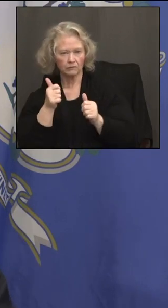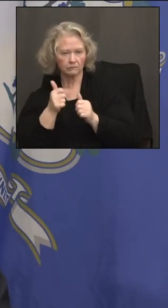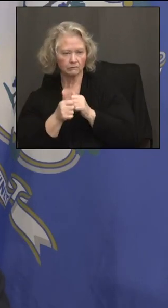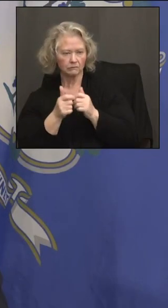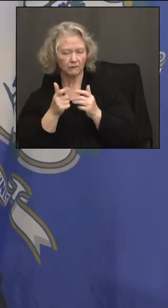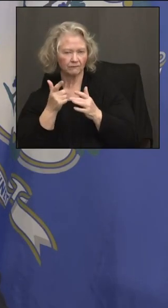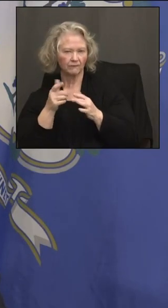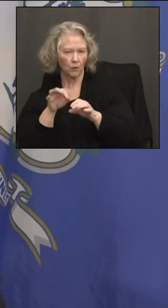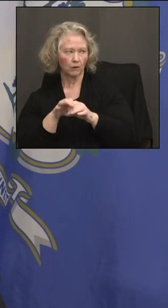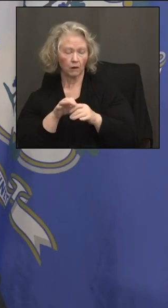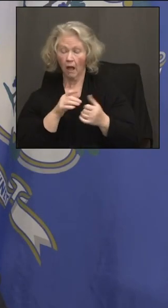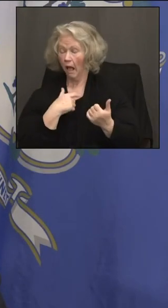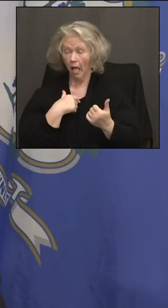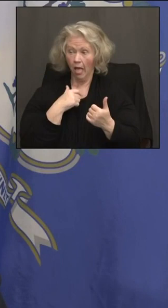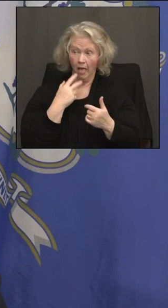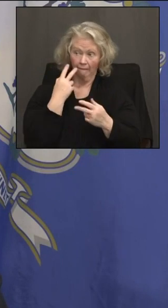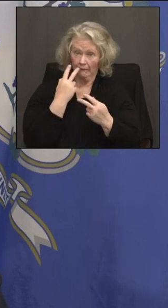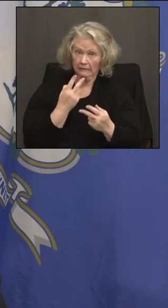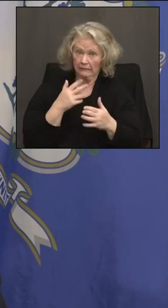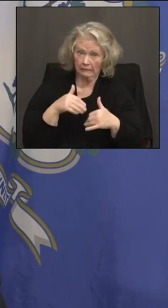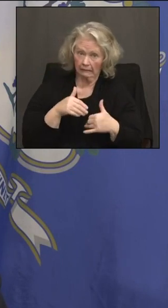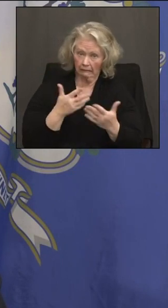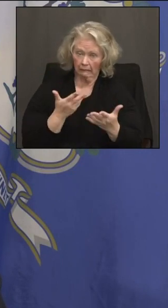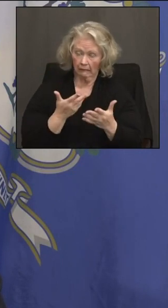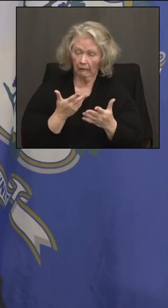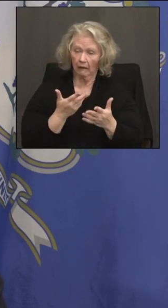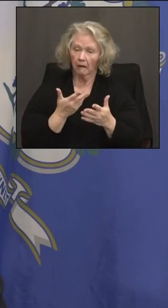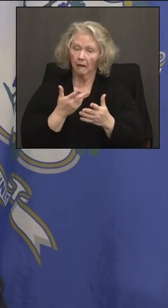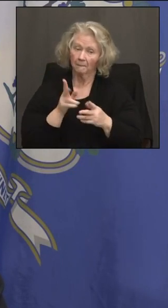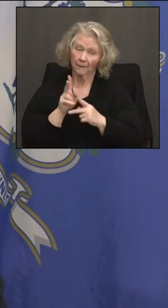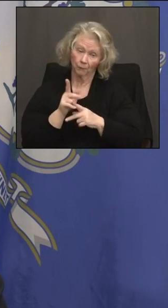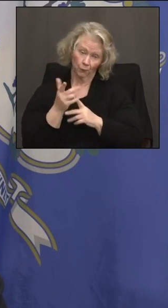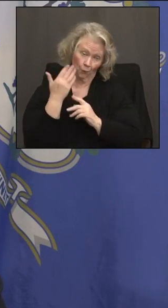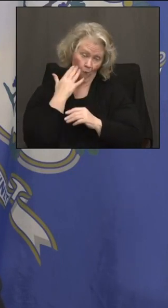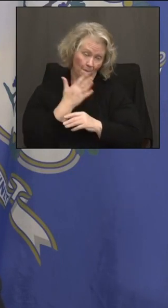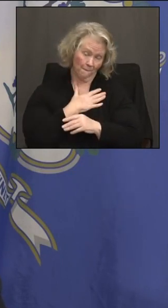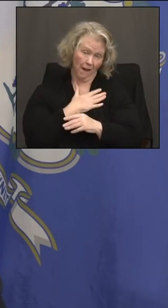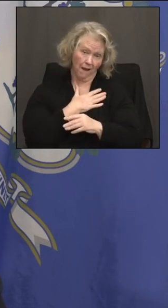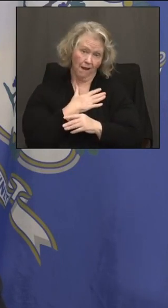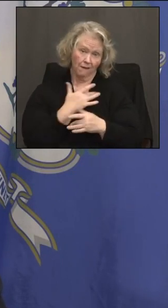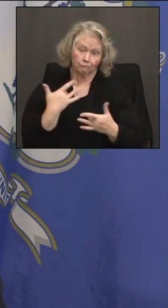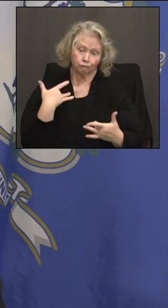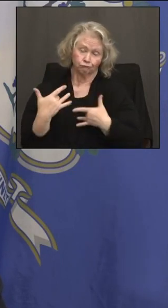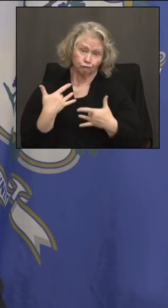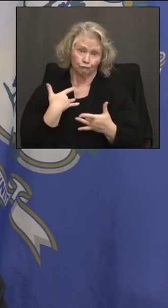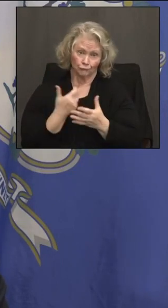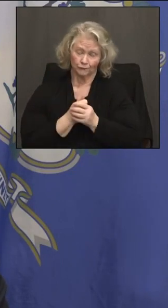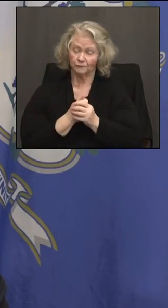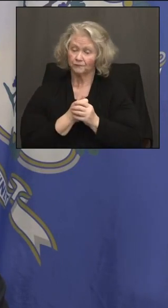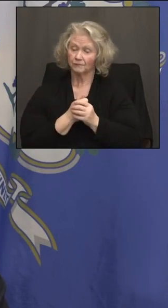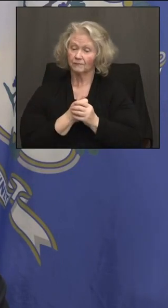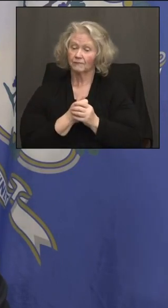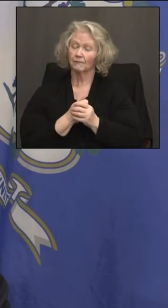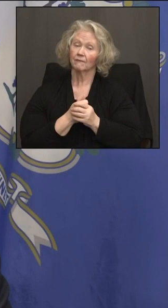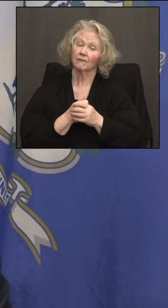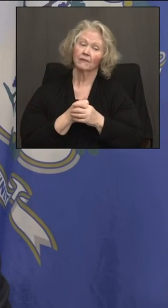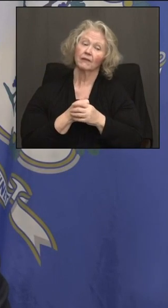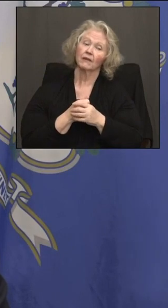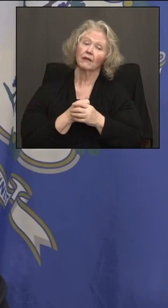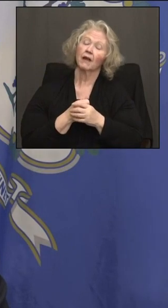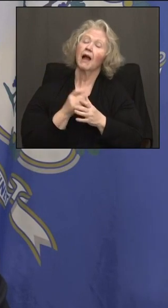Well, I didn't see that. I got to see what was voted out. But I think people have heard my concerns in the past that, A, I don't want the